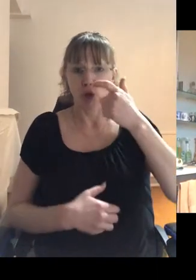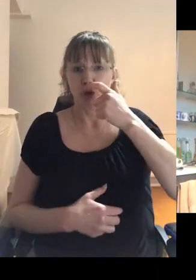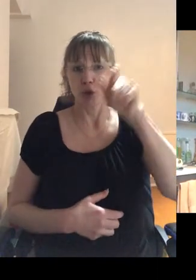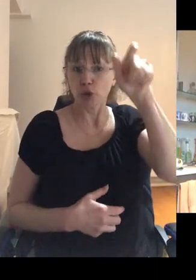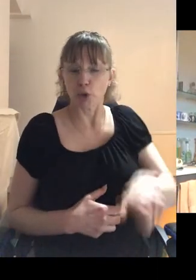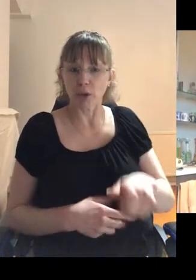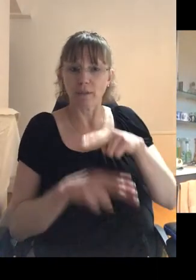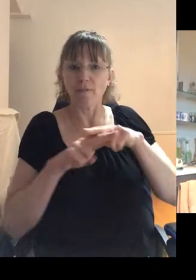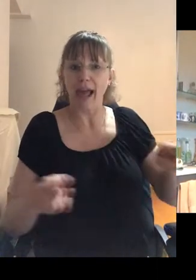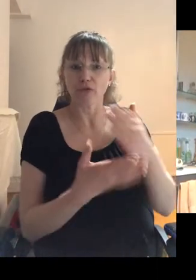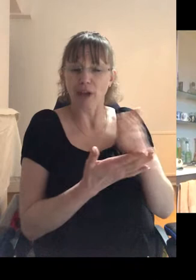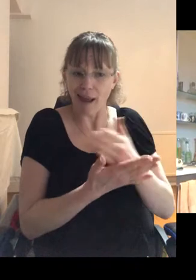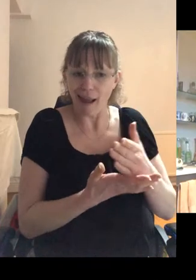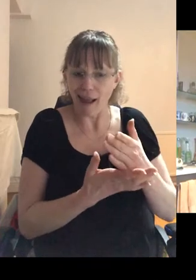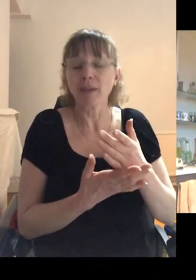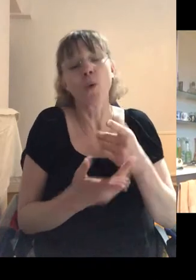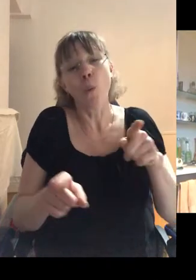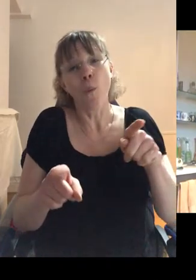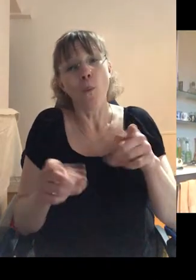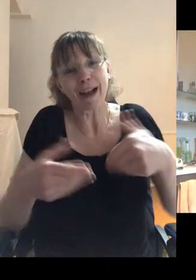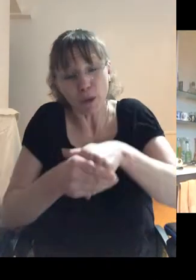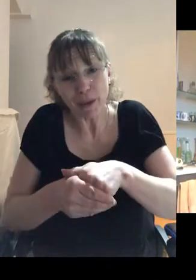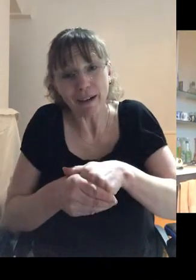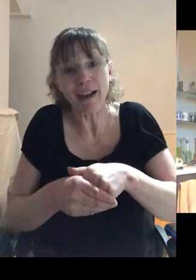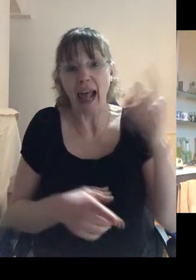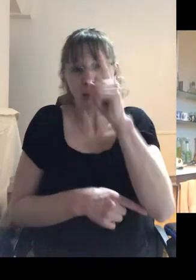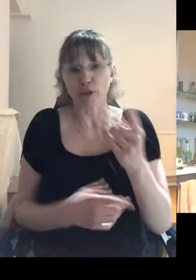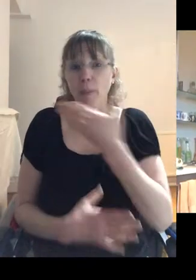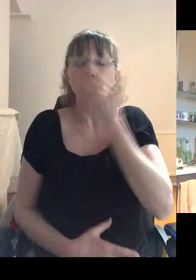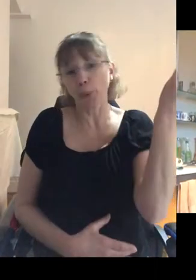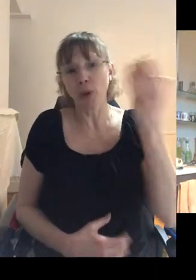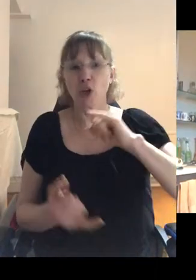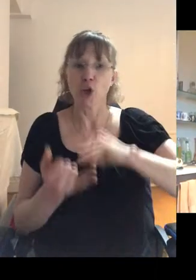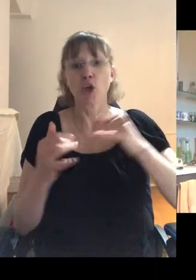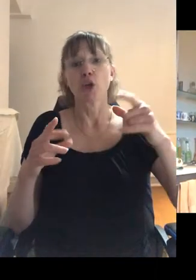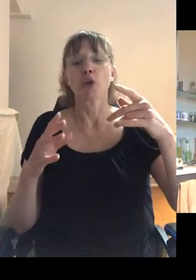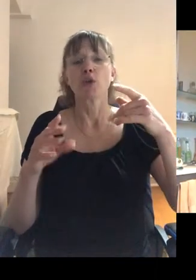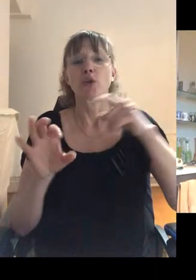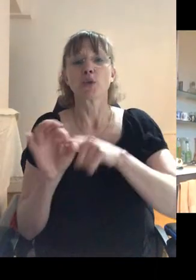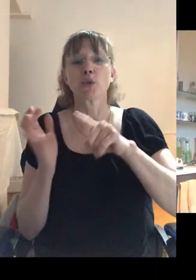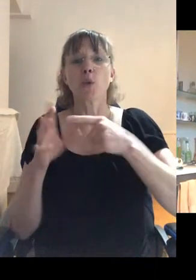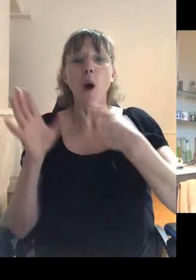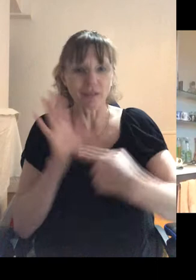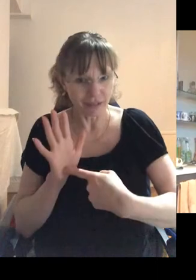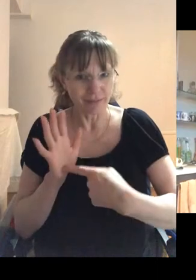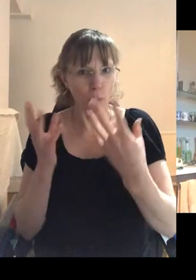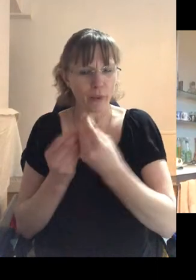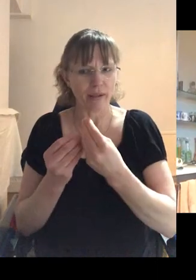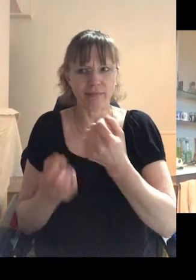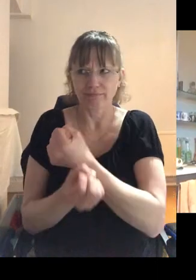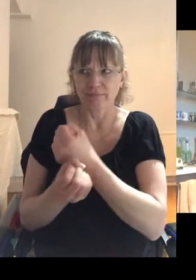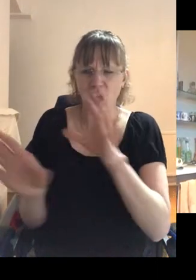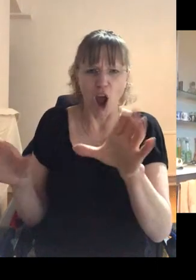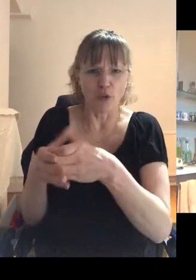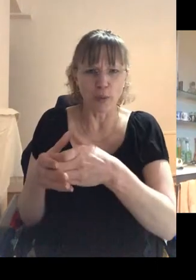including, uh, uh, an electricity free squat in Pimlicore, which we shared with a, with a bunch of national front skinheads. Two of whom were